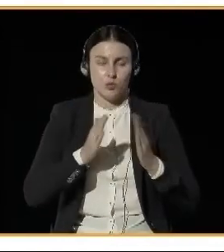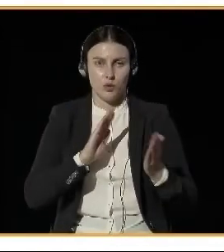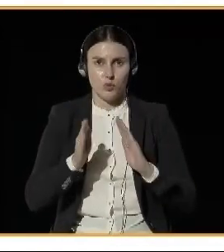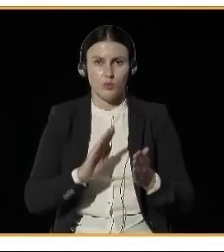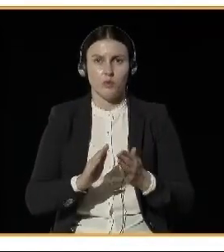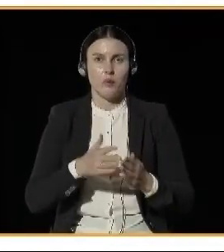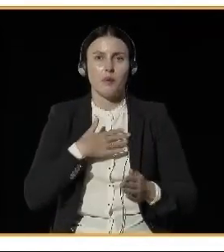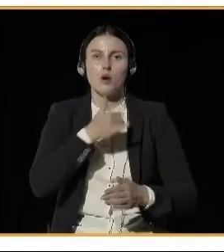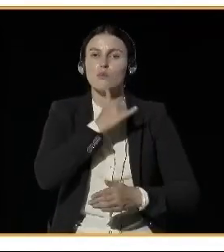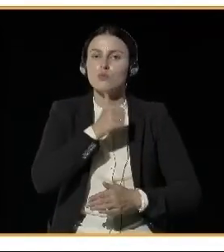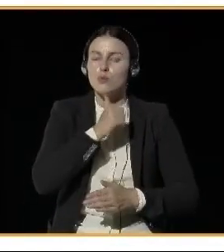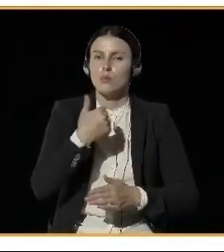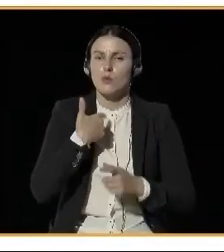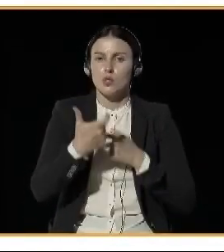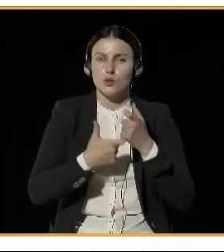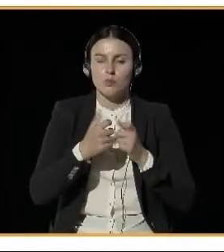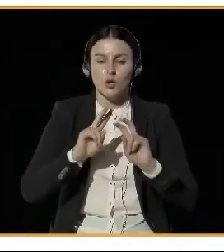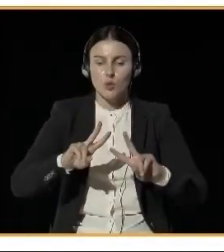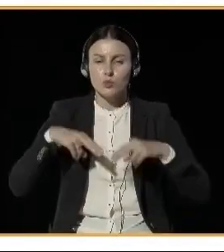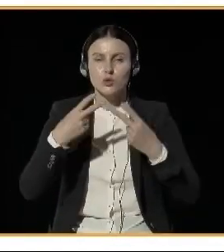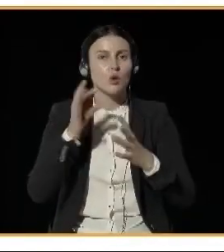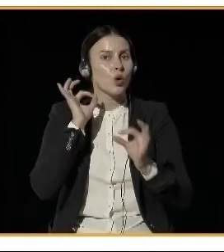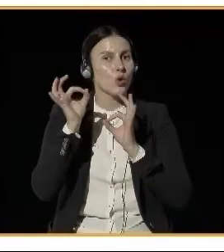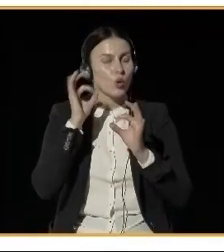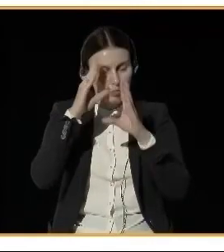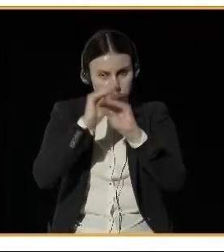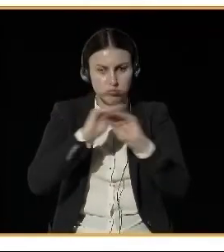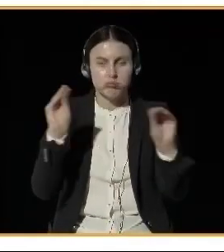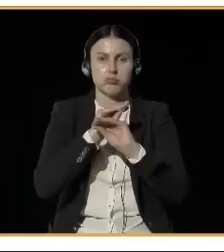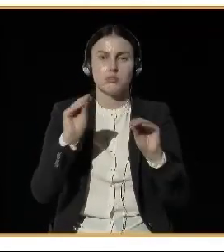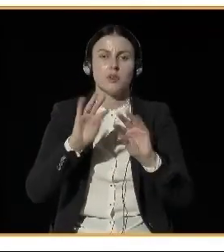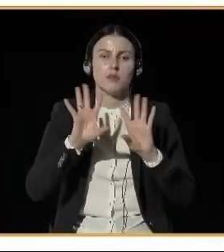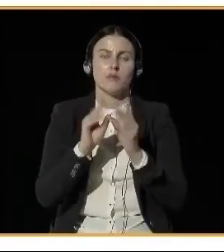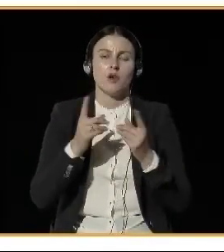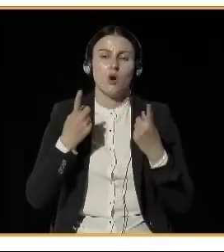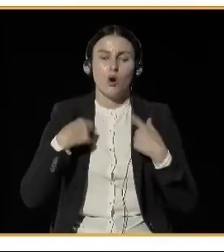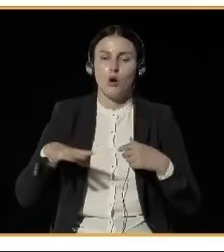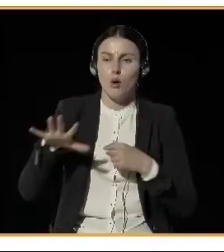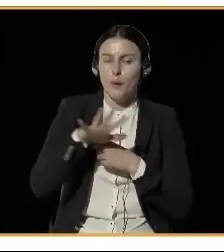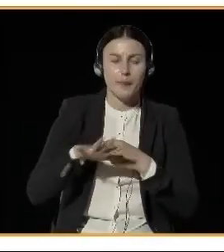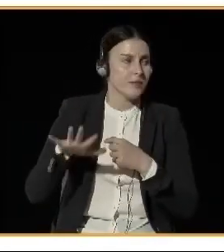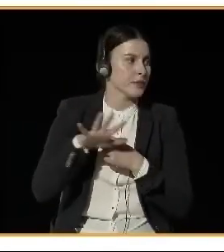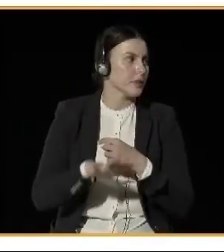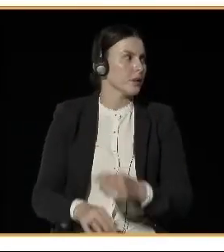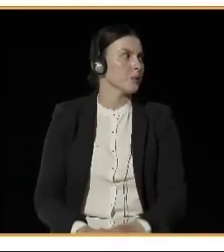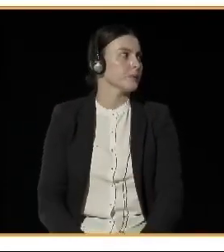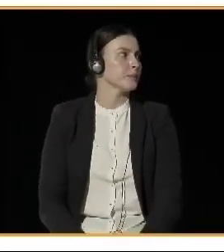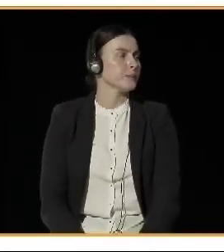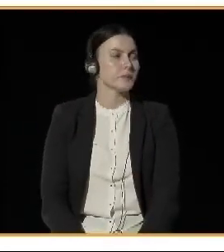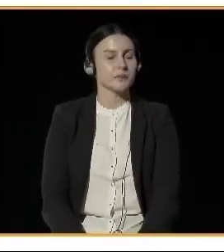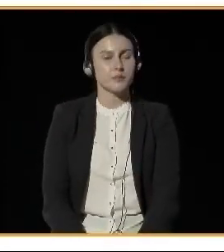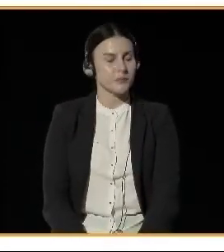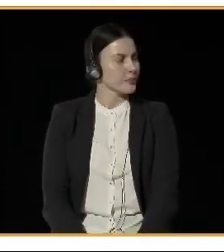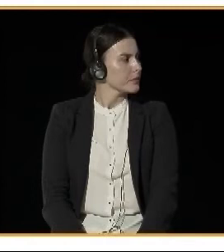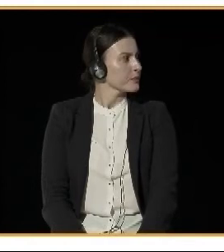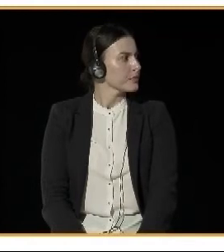the main thing for the public health authority where I work is that we have both been in collaboration with the